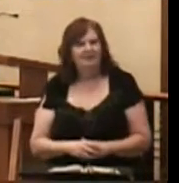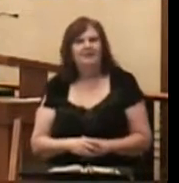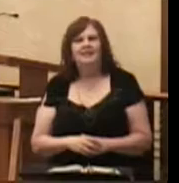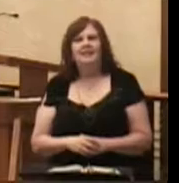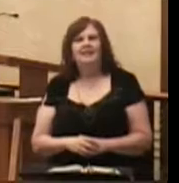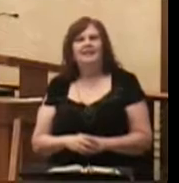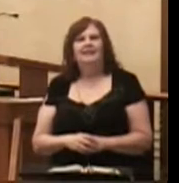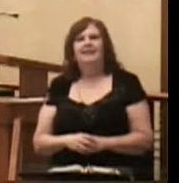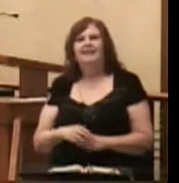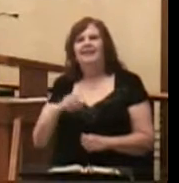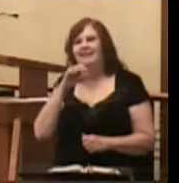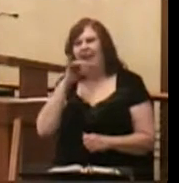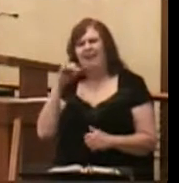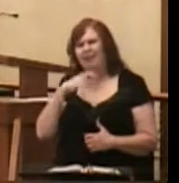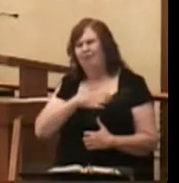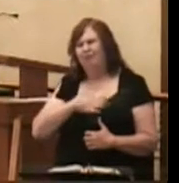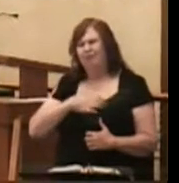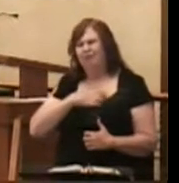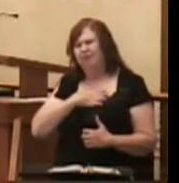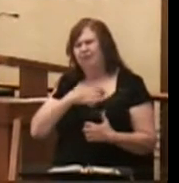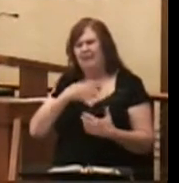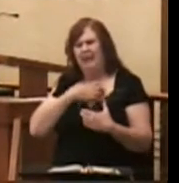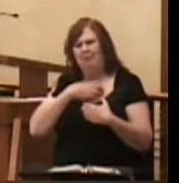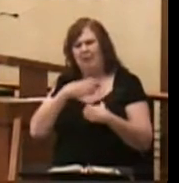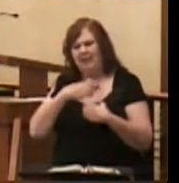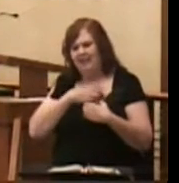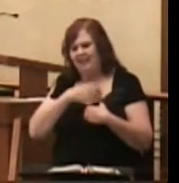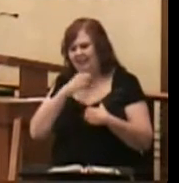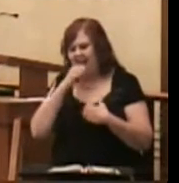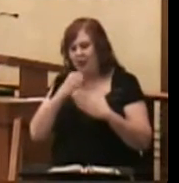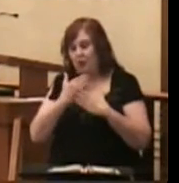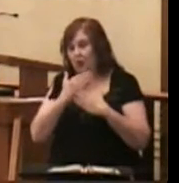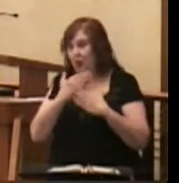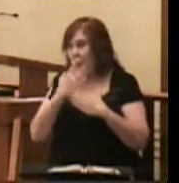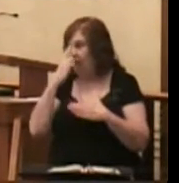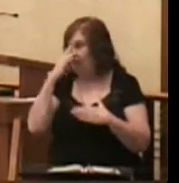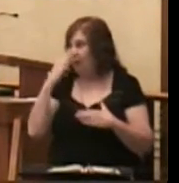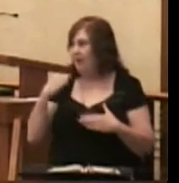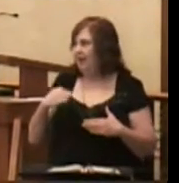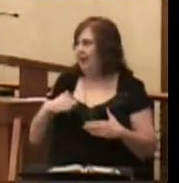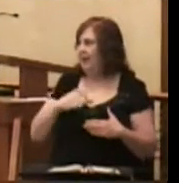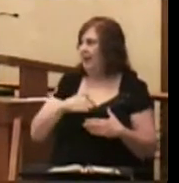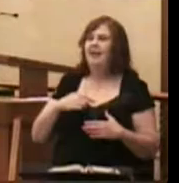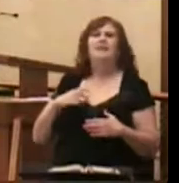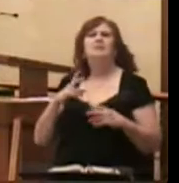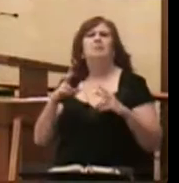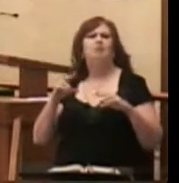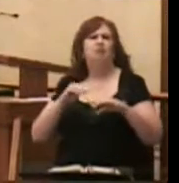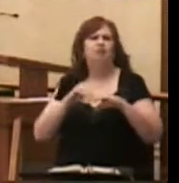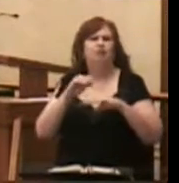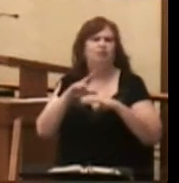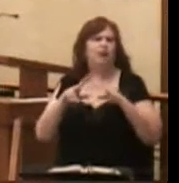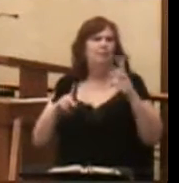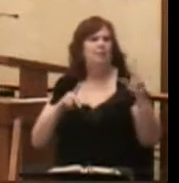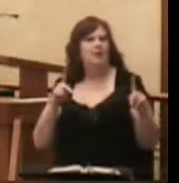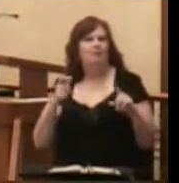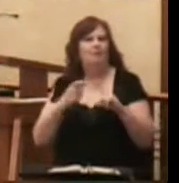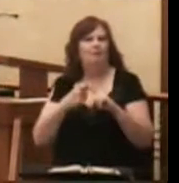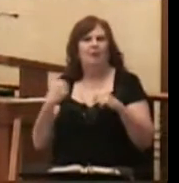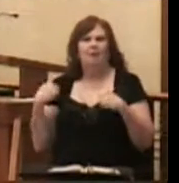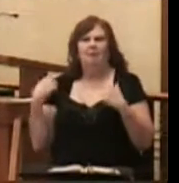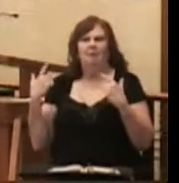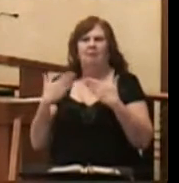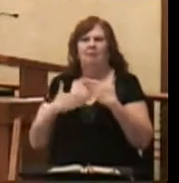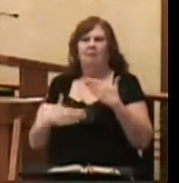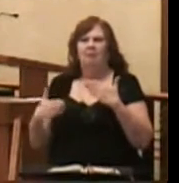It's not like grumbling and complaining is new to our generation. It has afflicted humankind from the beginning